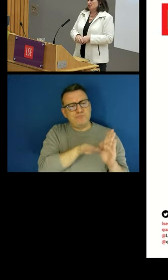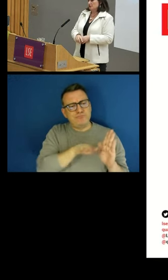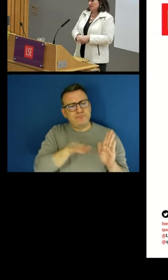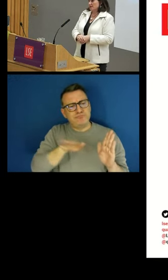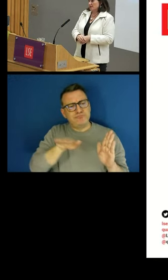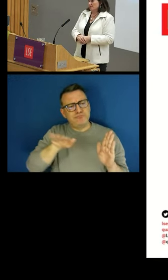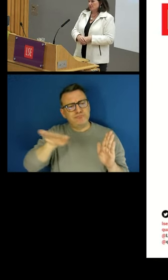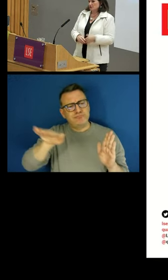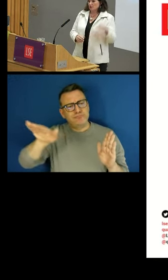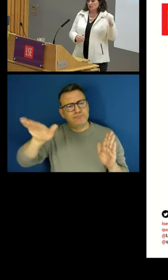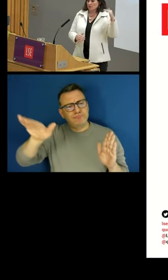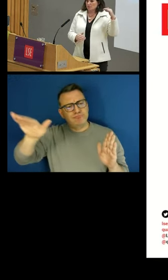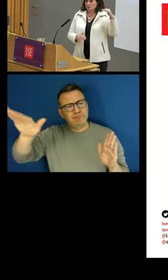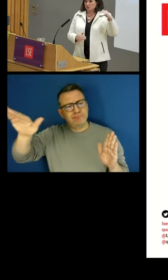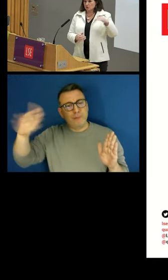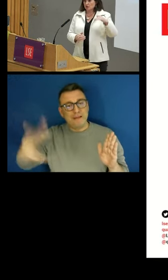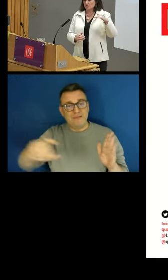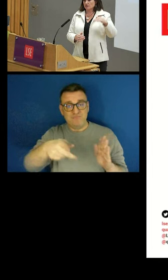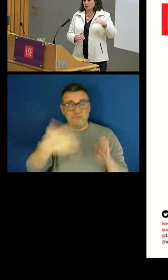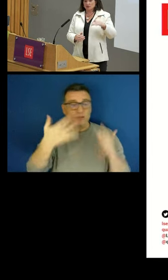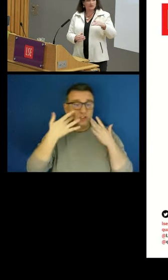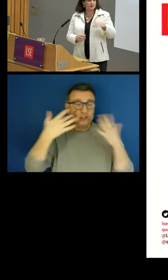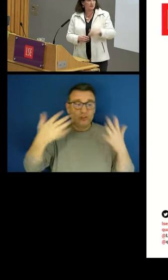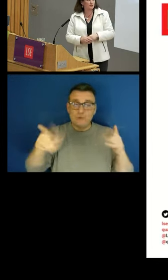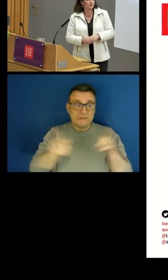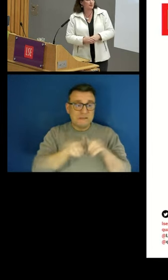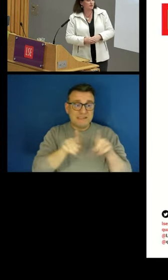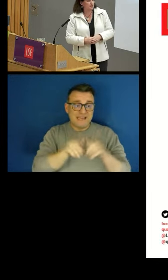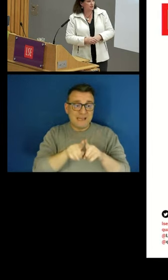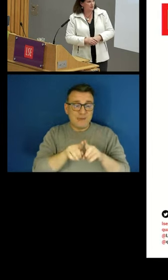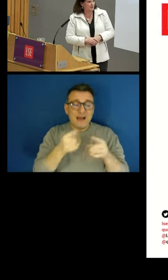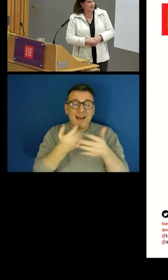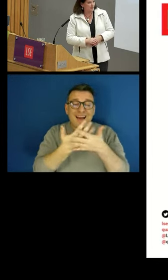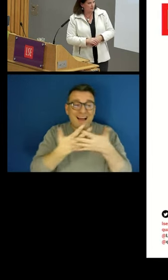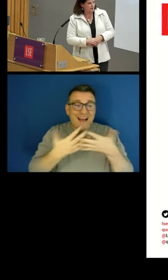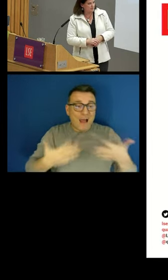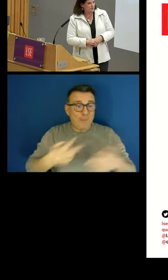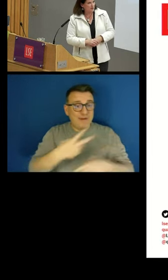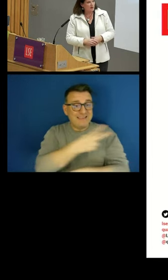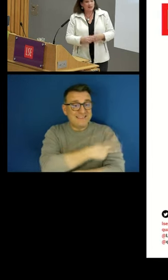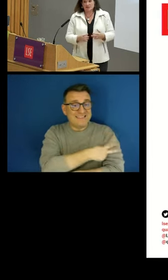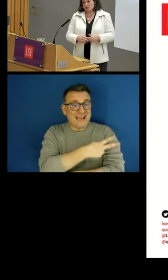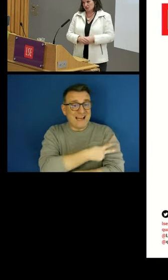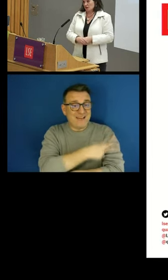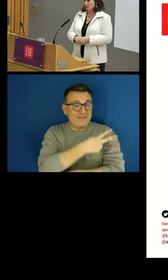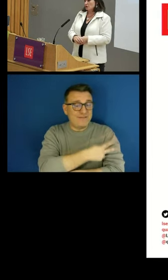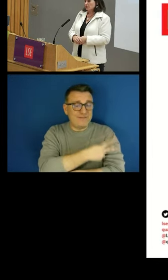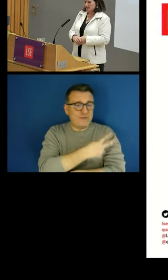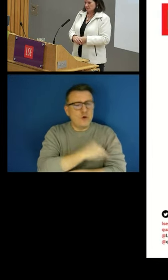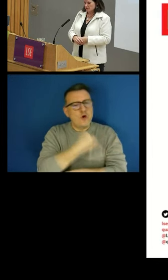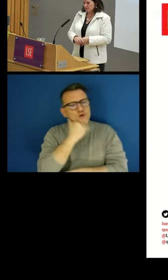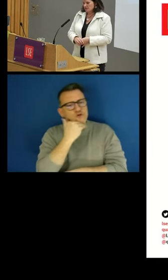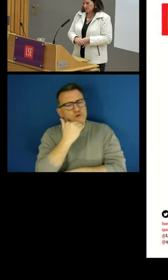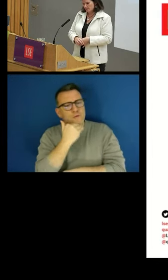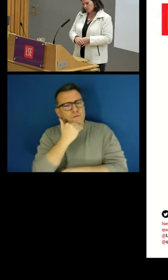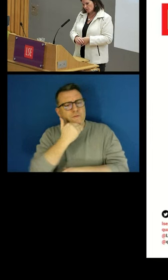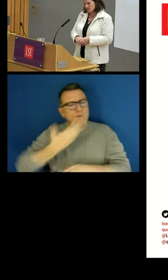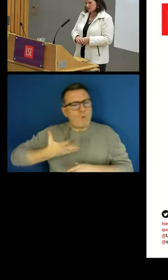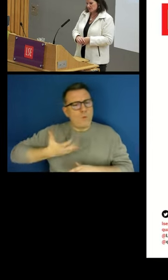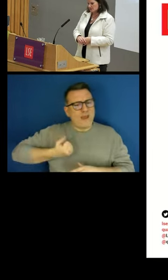is a reflection of that. So the proportion of workers deprived in terms of their income has actually gone down